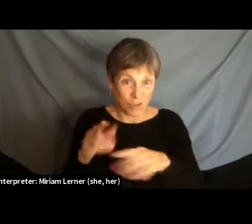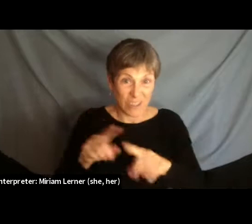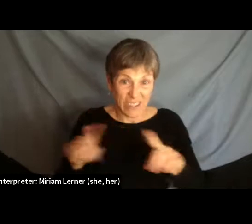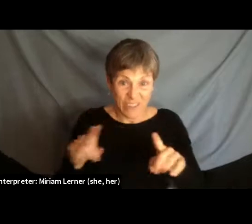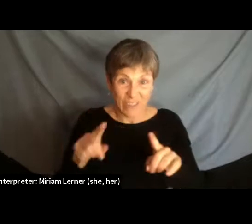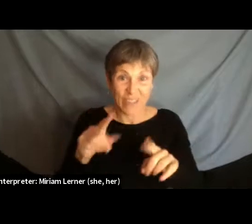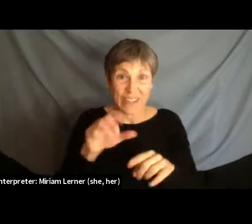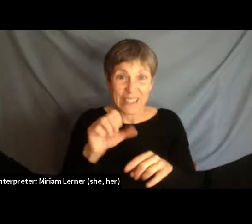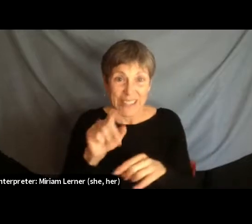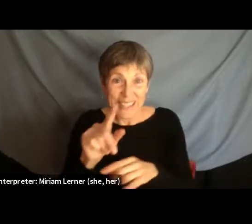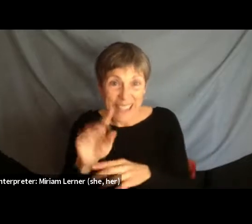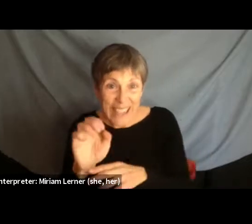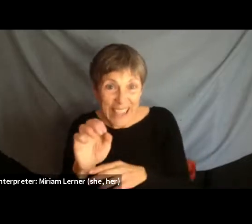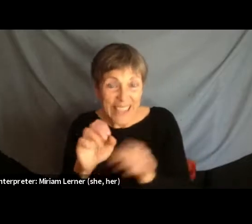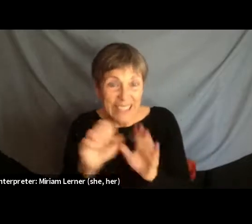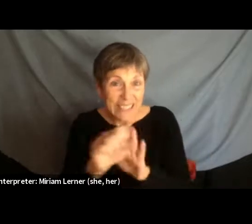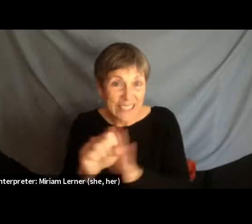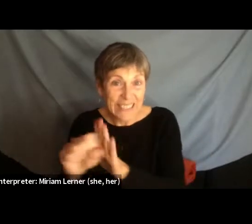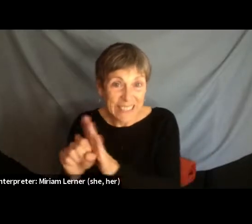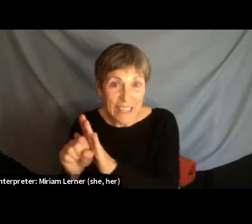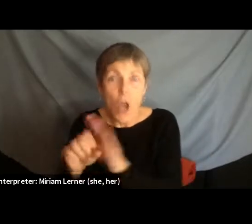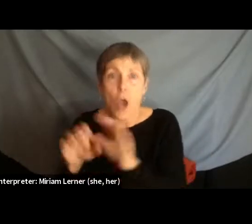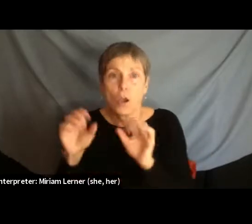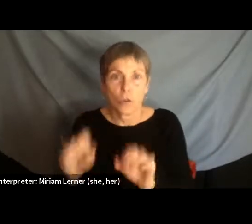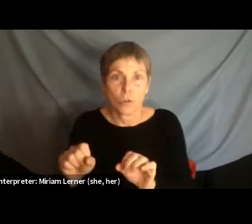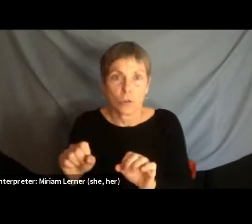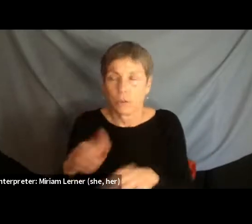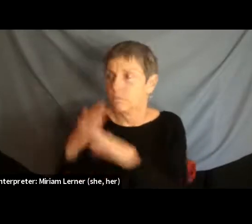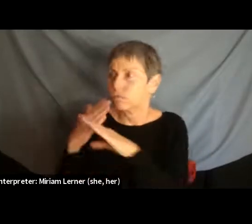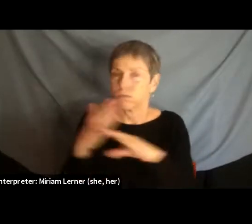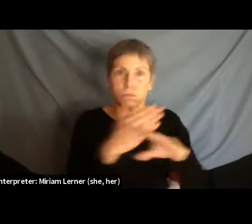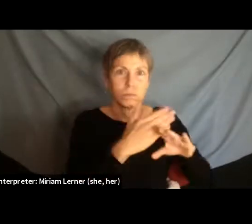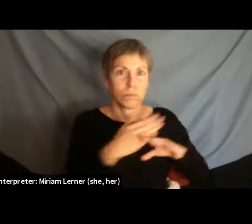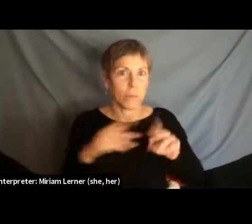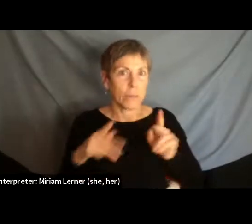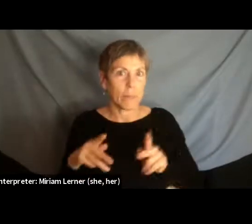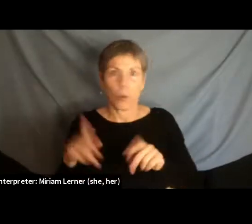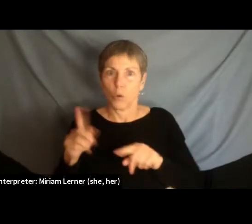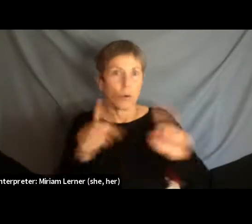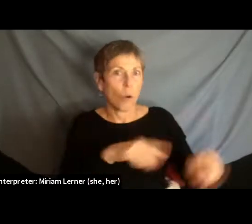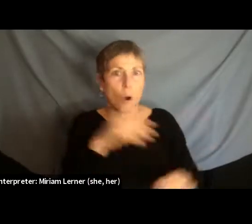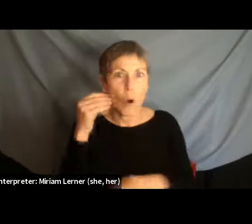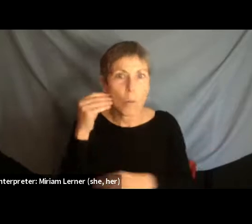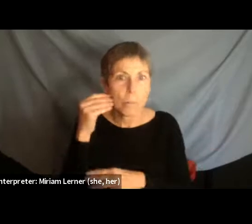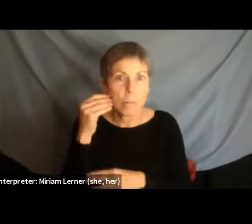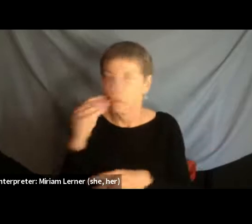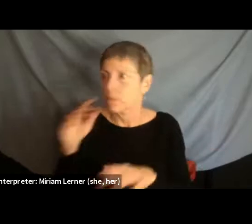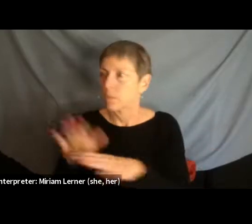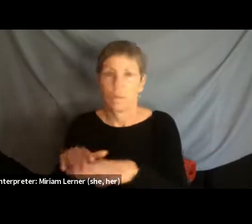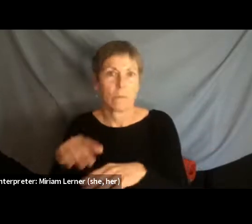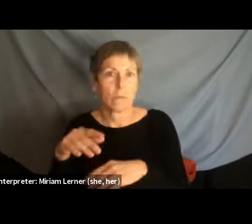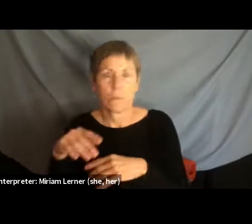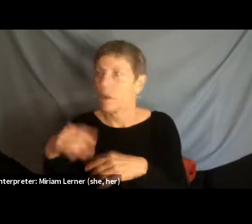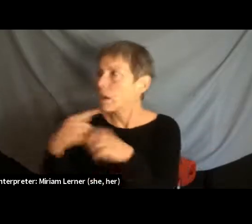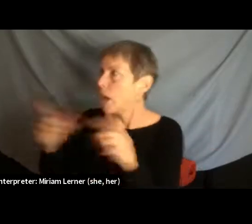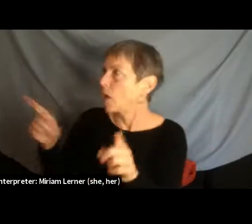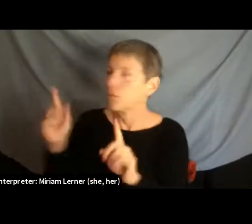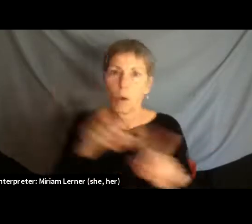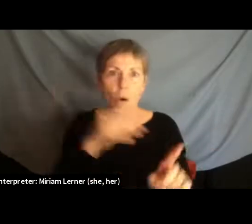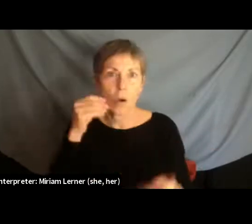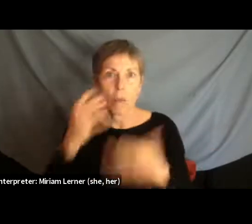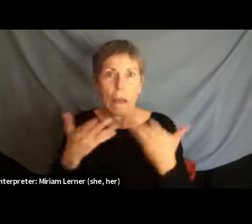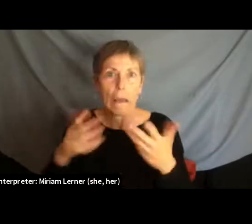formidable barriers for migrant workers who had to return to their villages. Many of them on